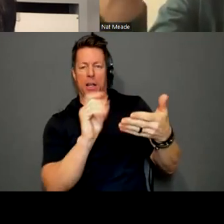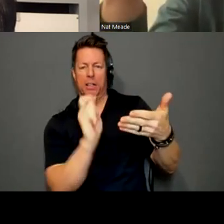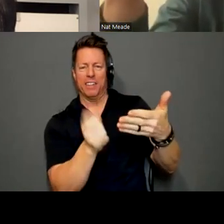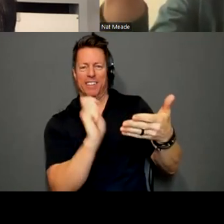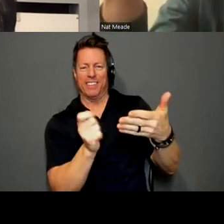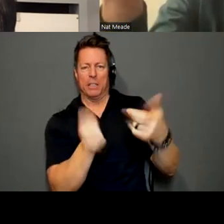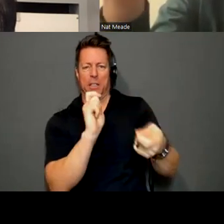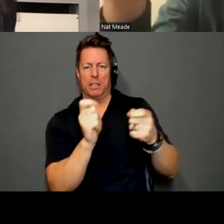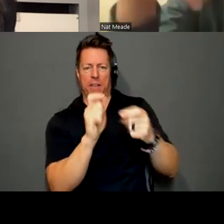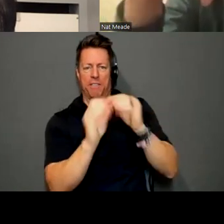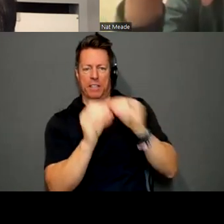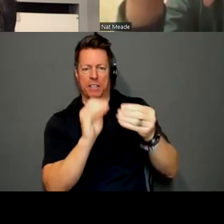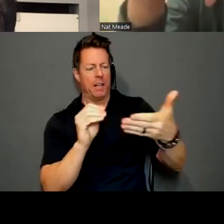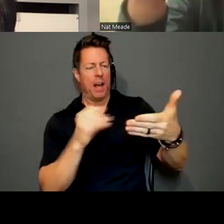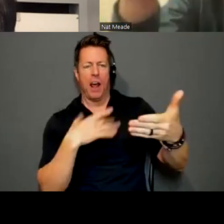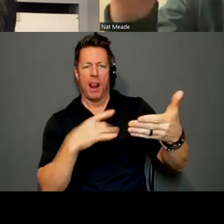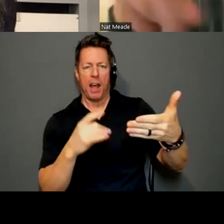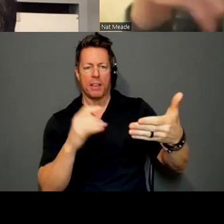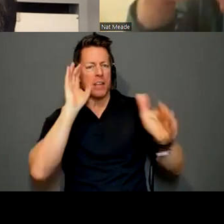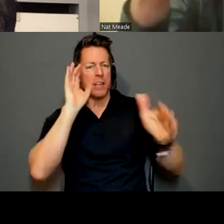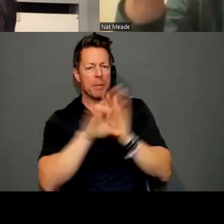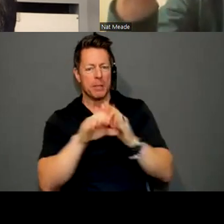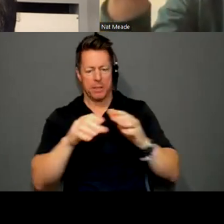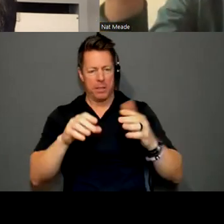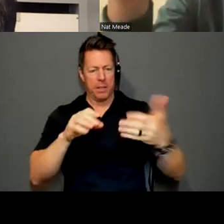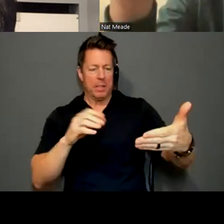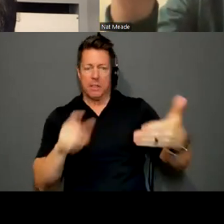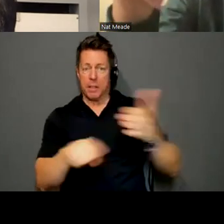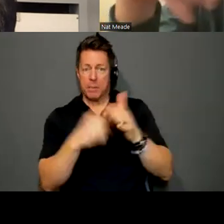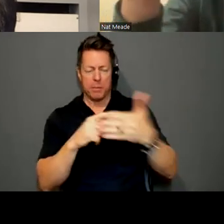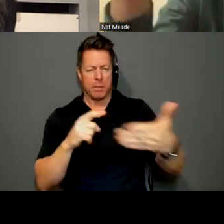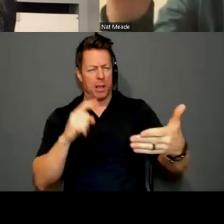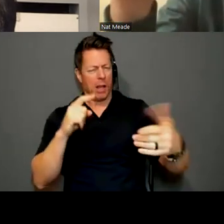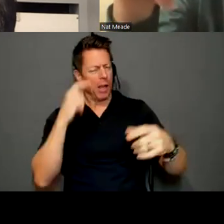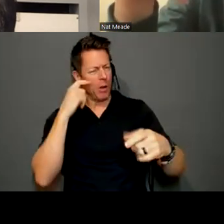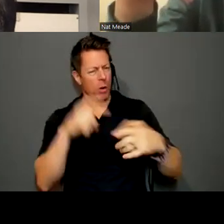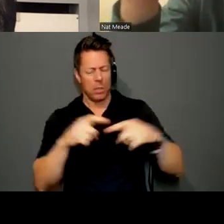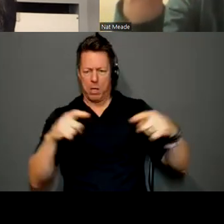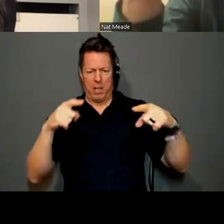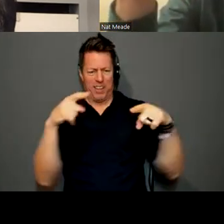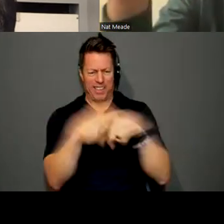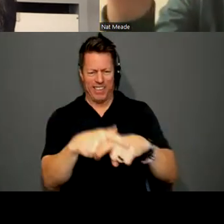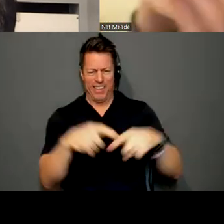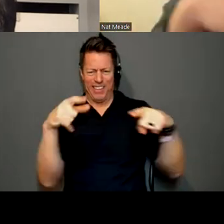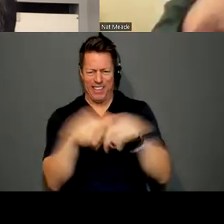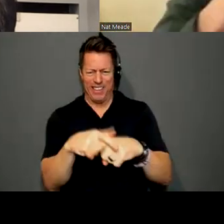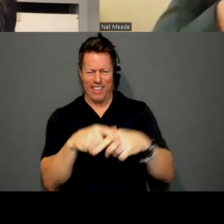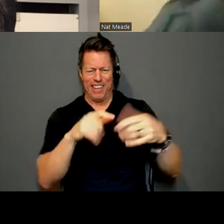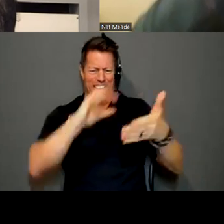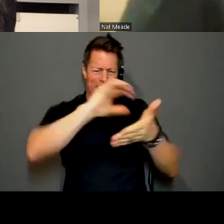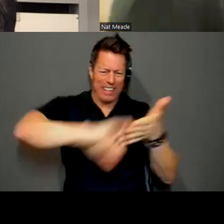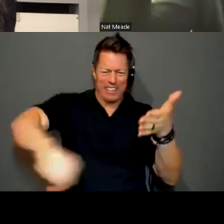kinds of like that these things can kind of contradict each other and simultaneously. So you can kind of undermine